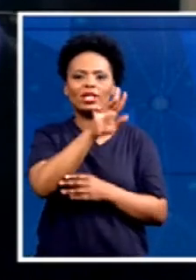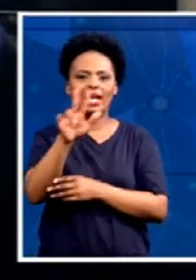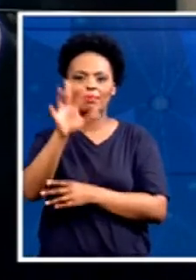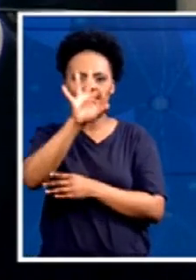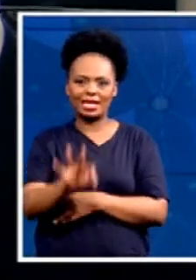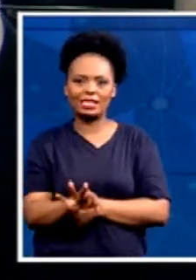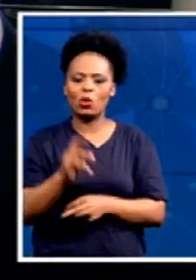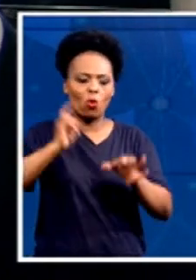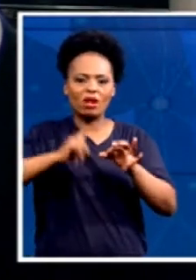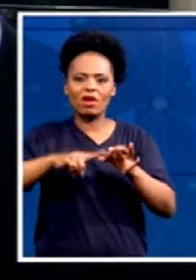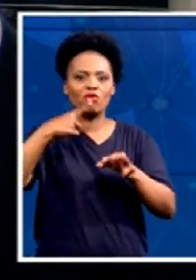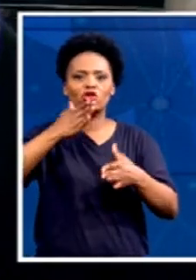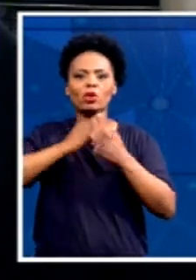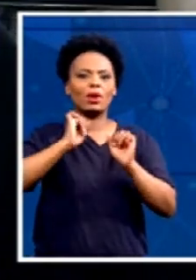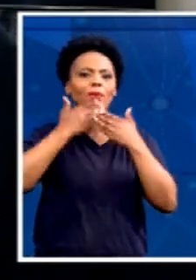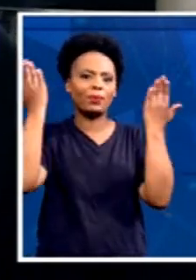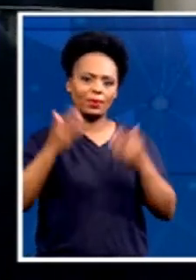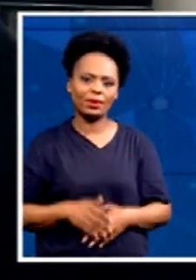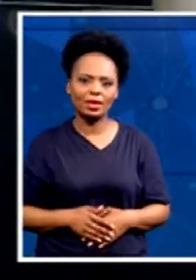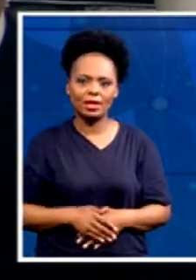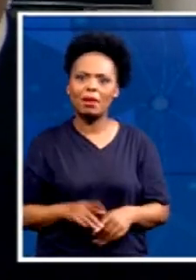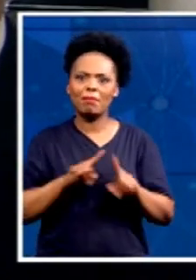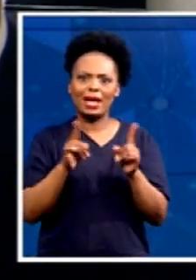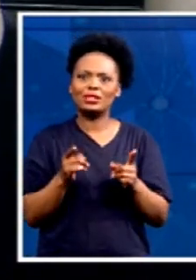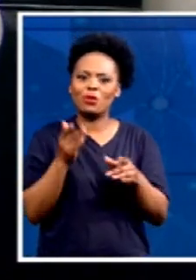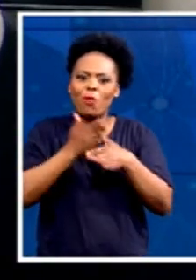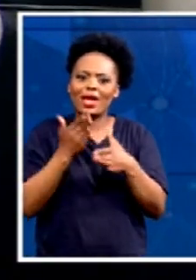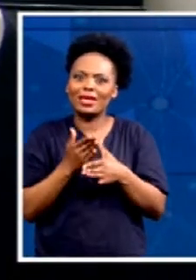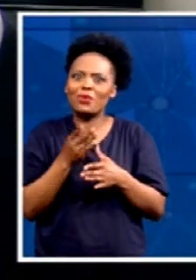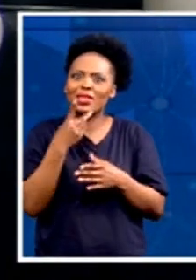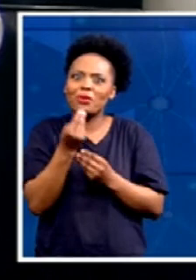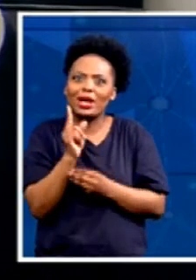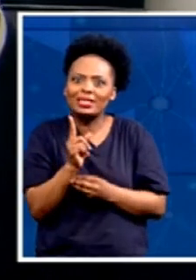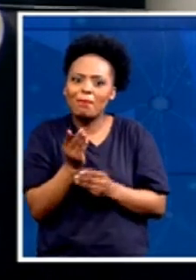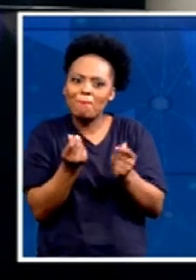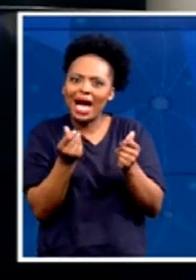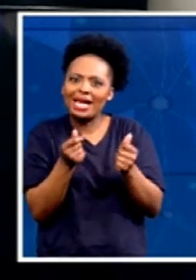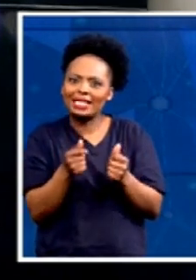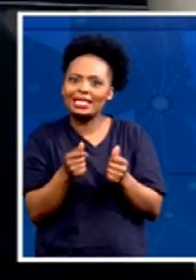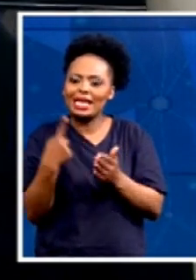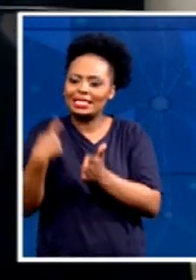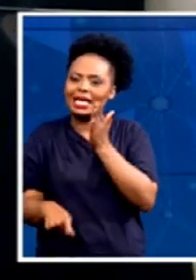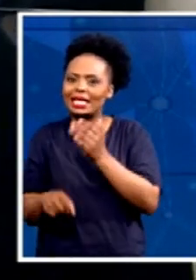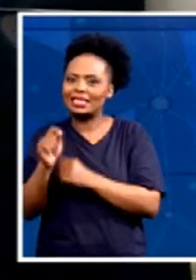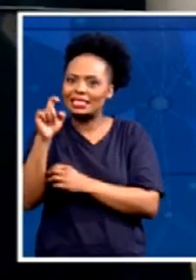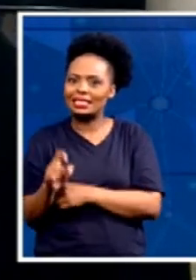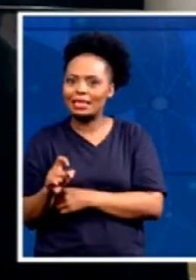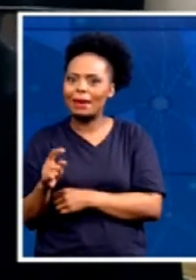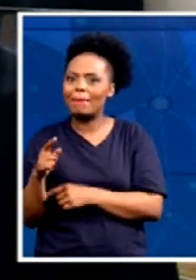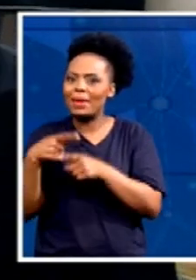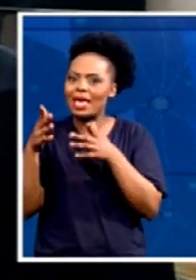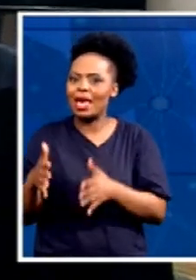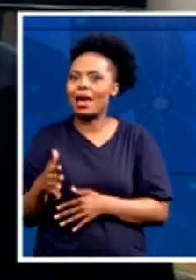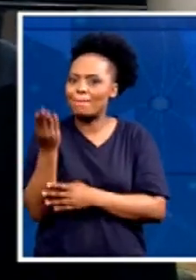working with my and your, our taxpayers' money. So those are some differences we say we are very strong on. And